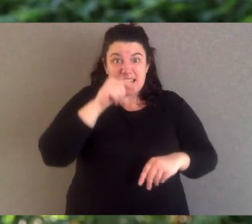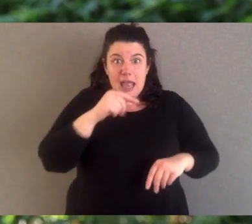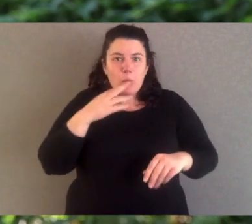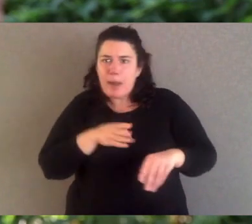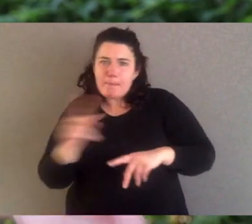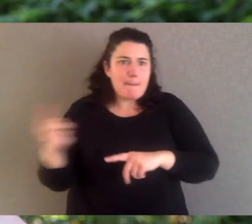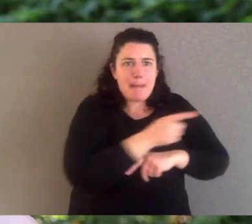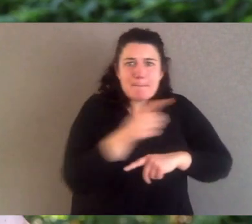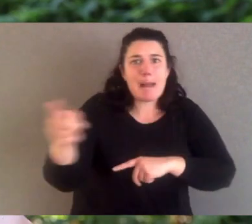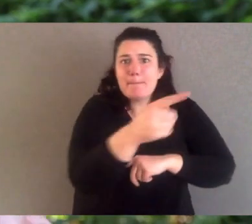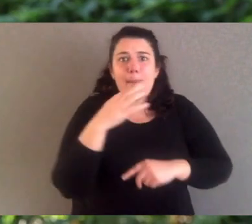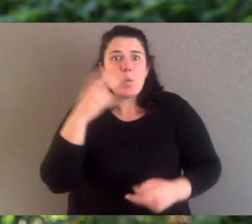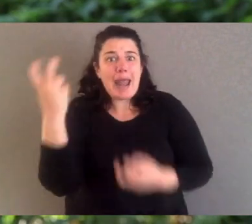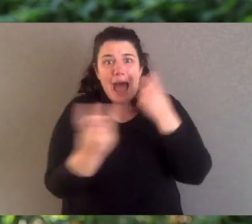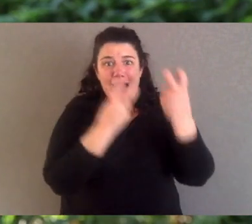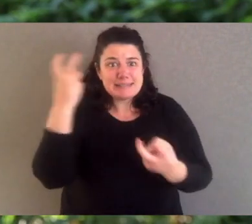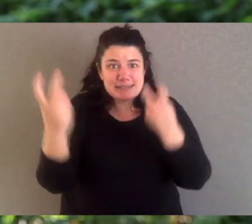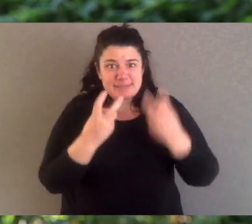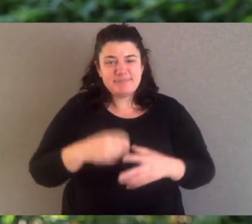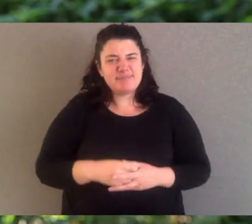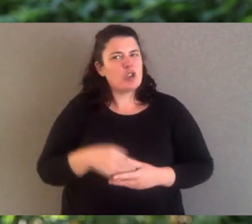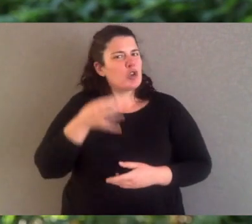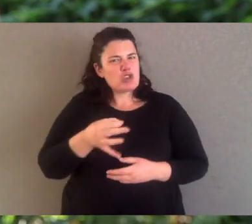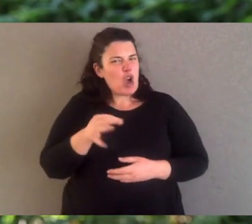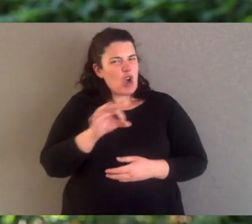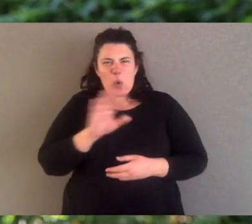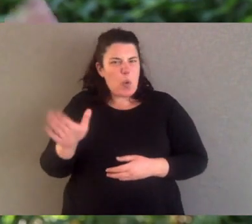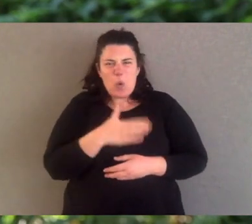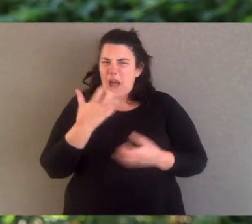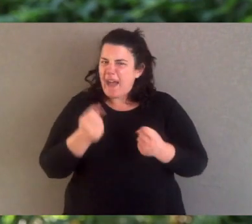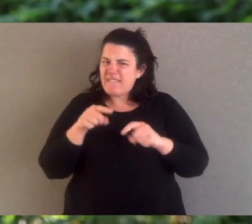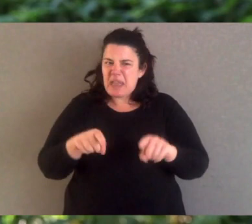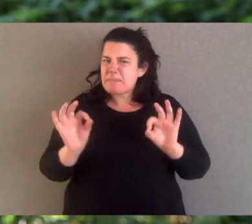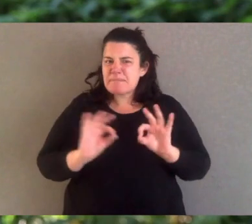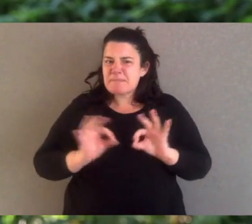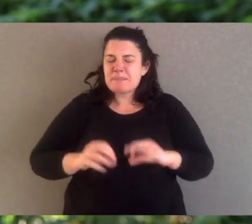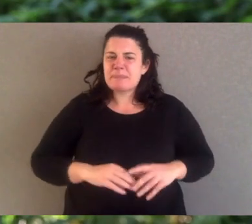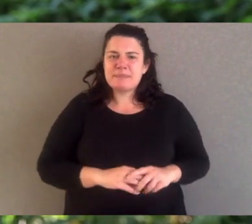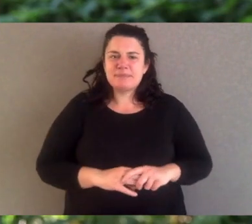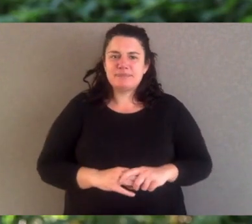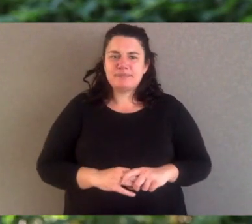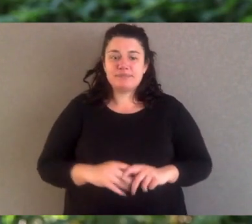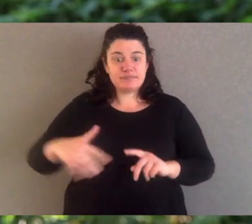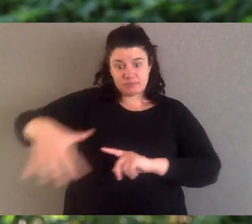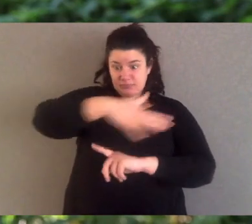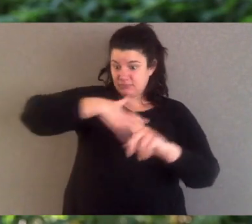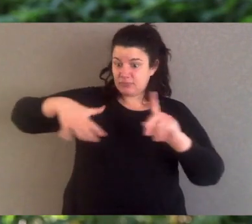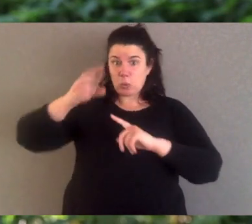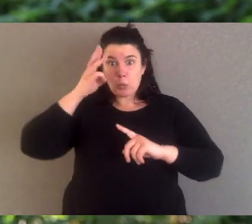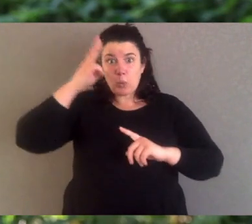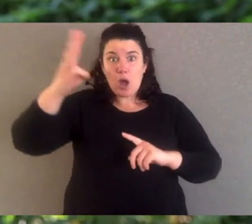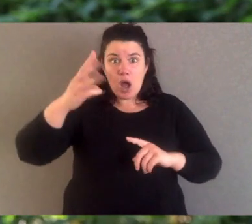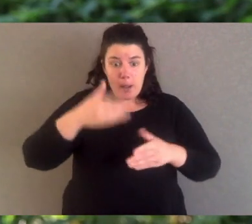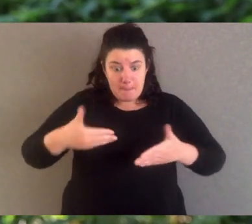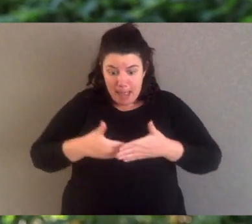have lost a lot of those traits. Now also, to deal with the wild environment, dingoes only breed once a year. A domestic